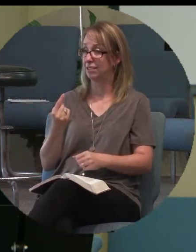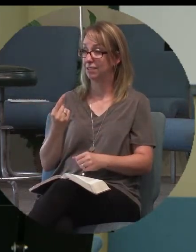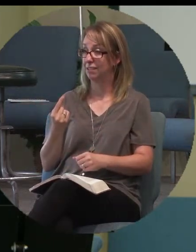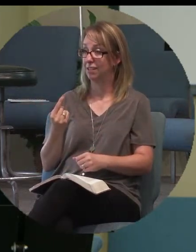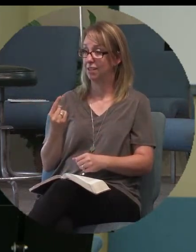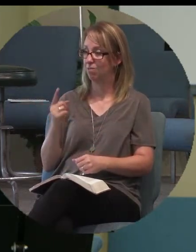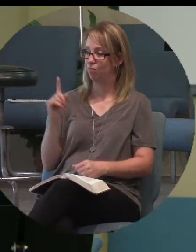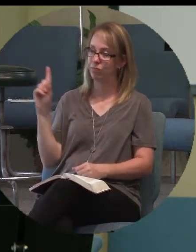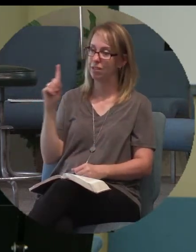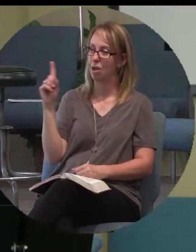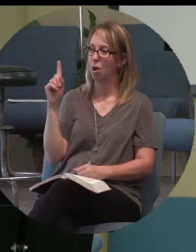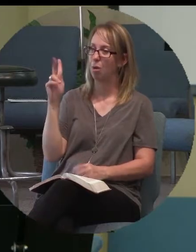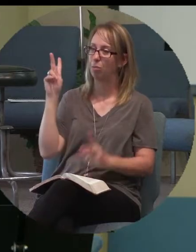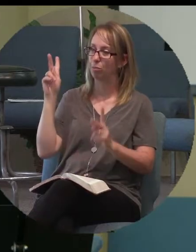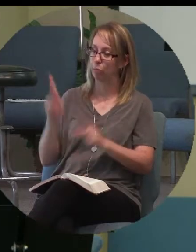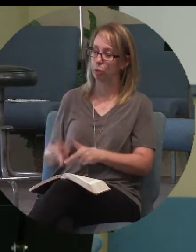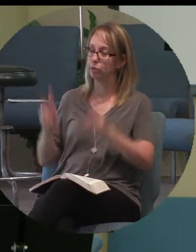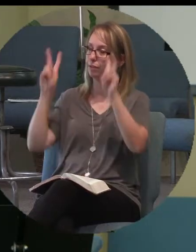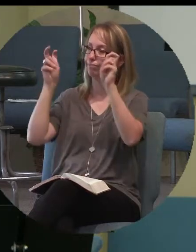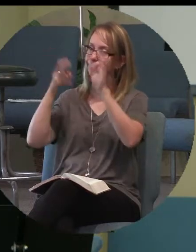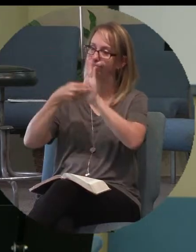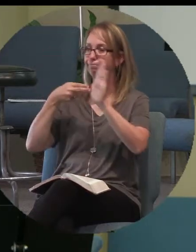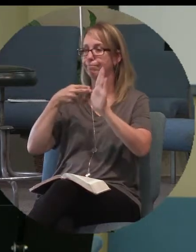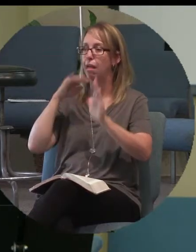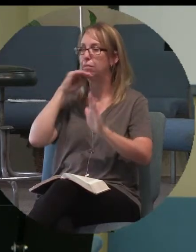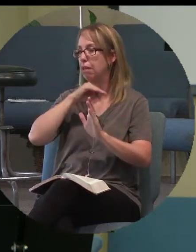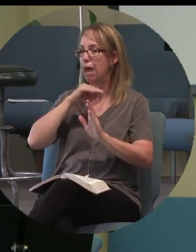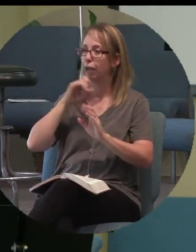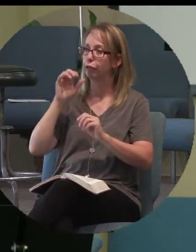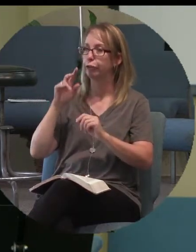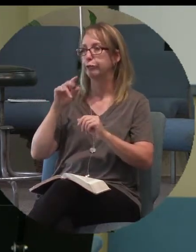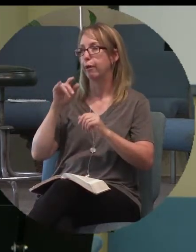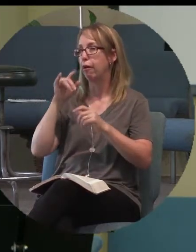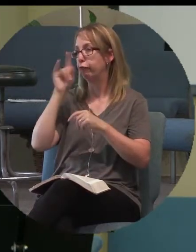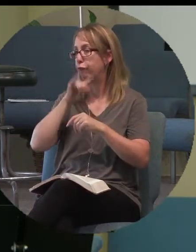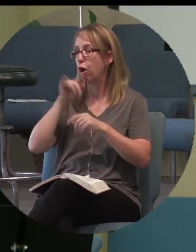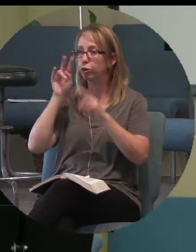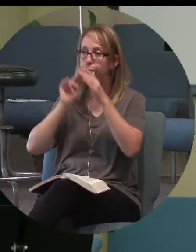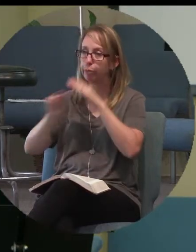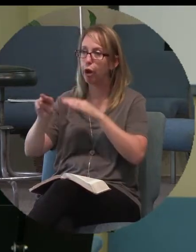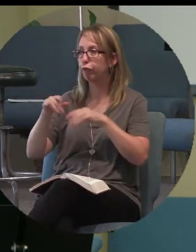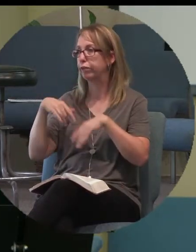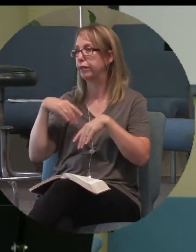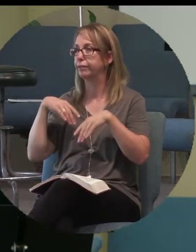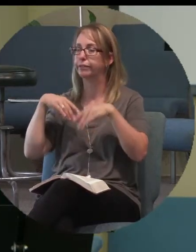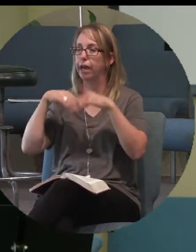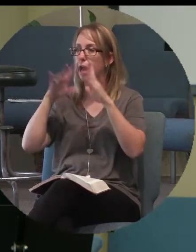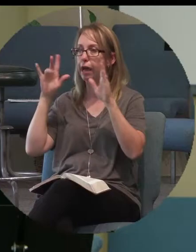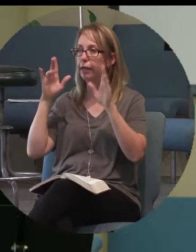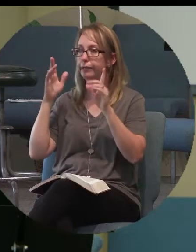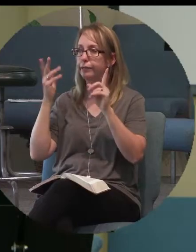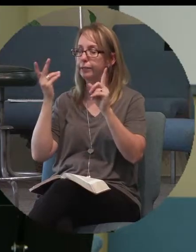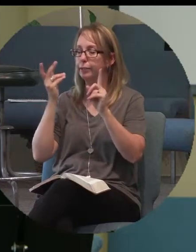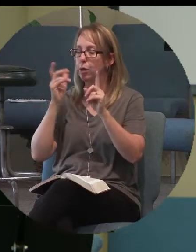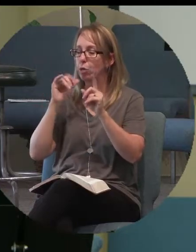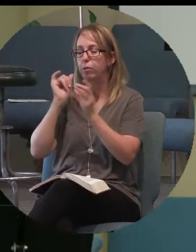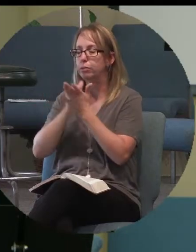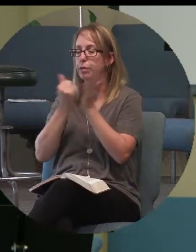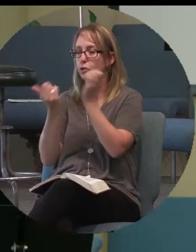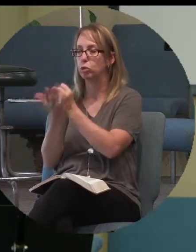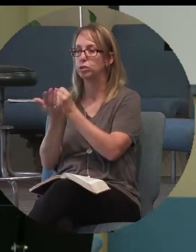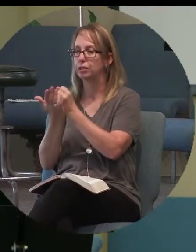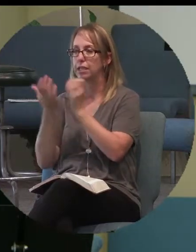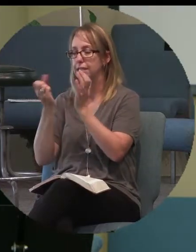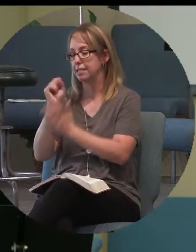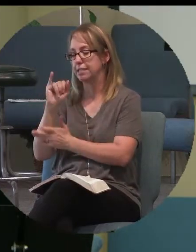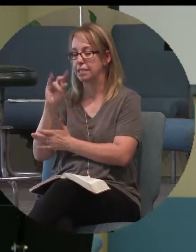Jesus, a liar named Jesus, a false prophet named Jesus, was being crucified for sedition against Rome and